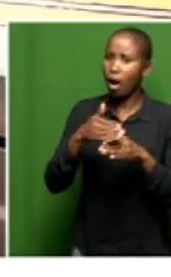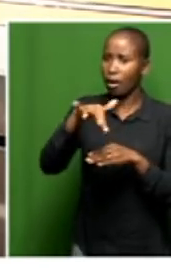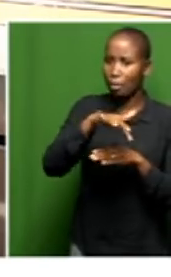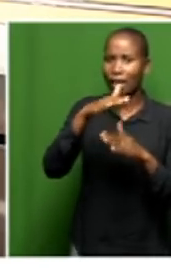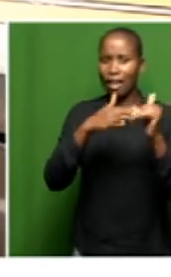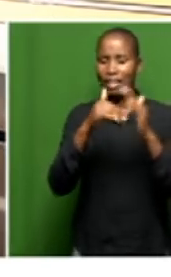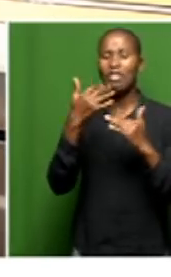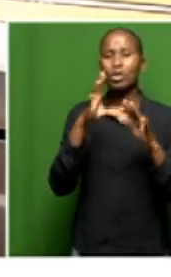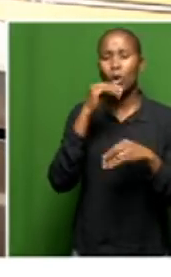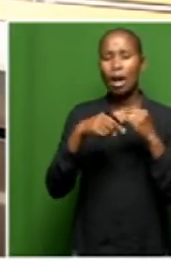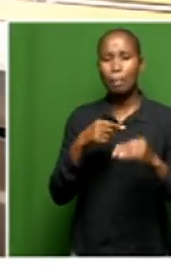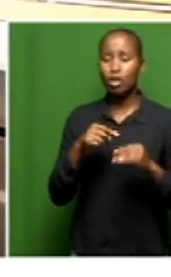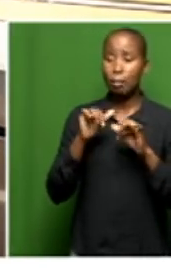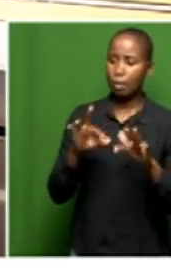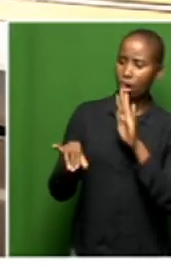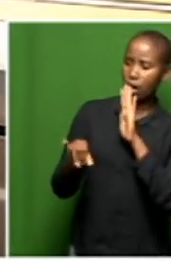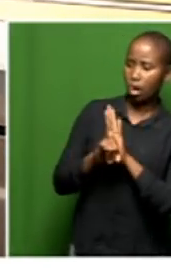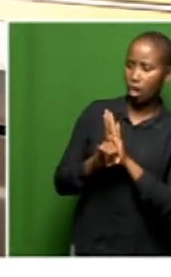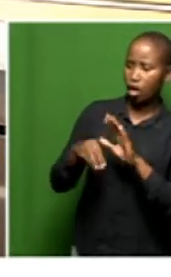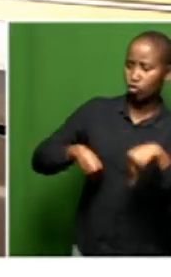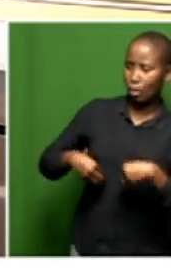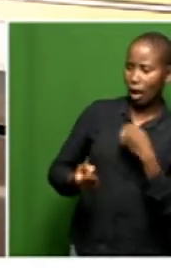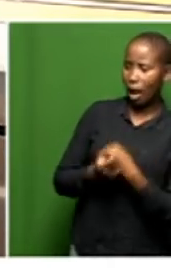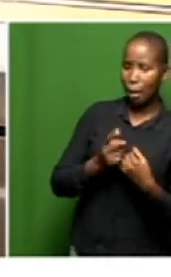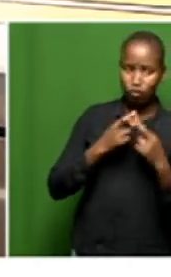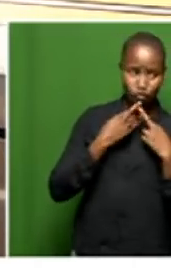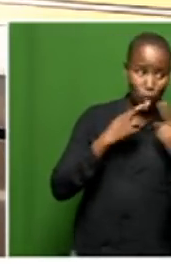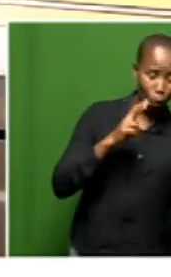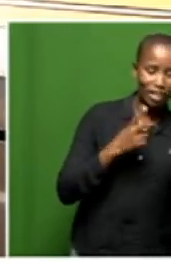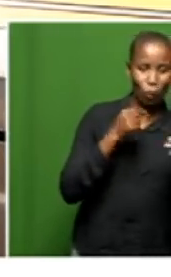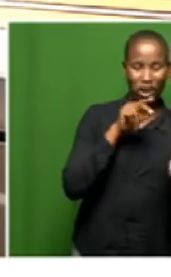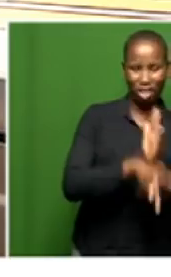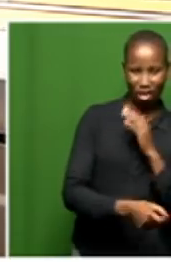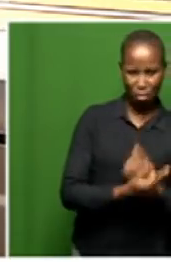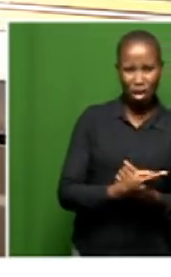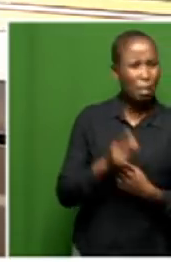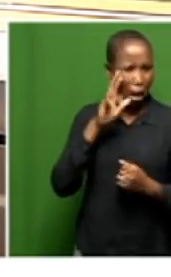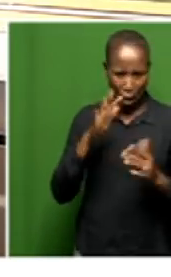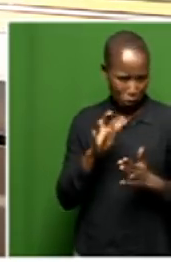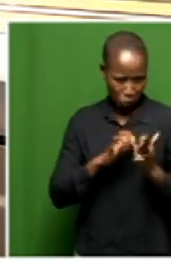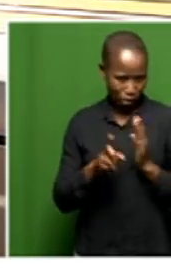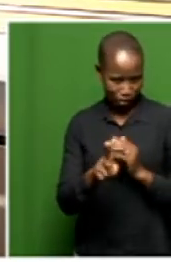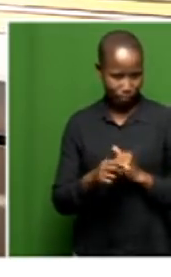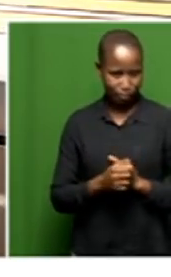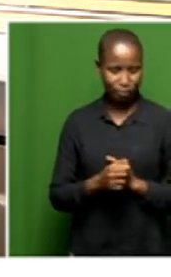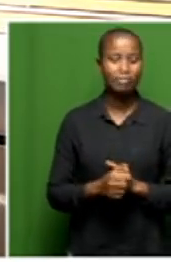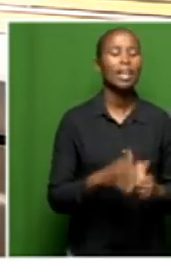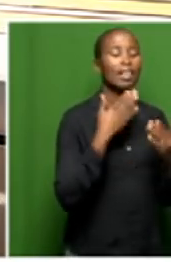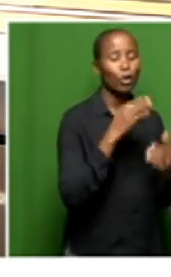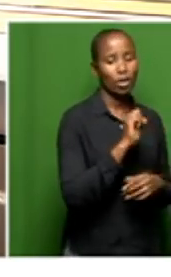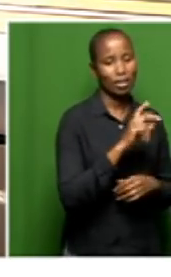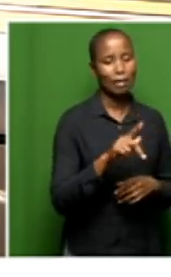talking about whistleblowers and whistleblowers being killed. So, how did we come across the story? Thank you, Sakina. Thank you for having me.